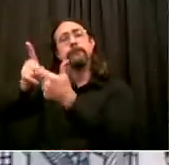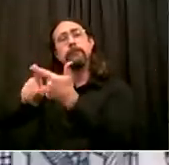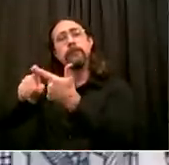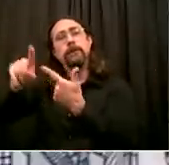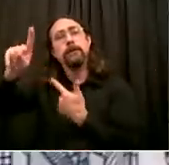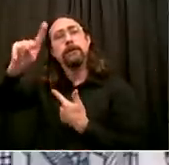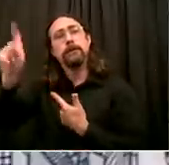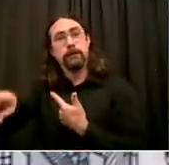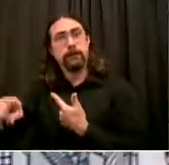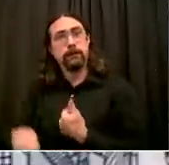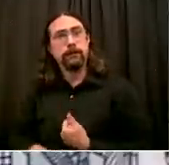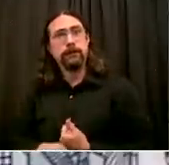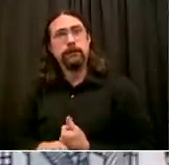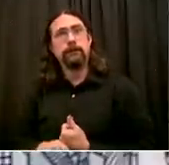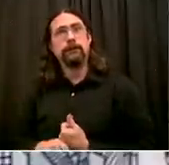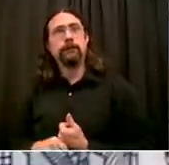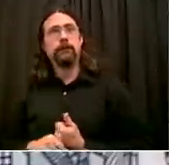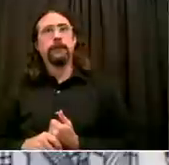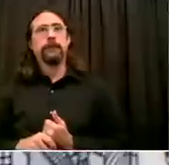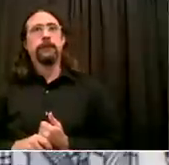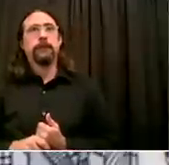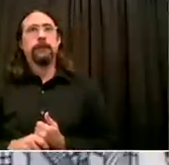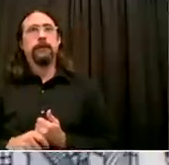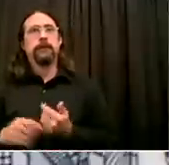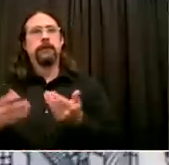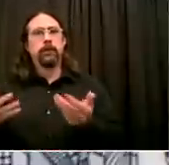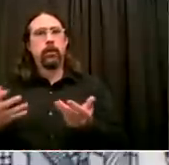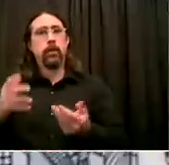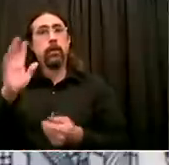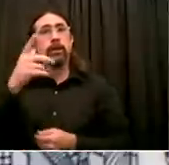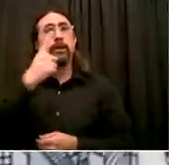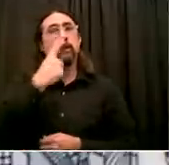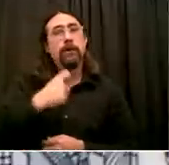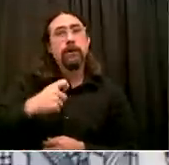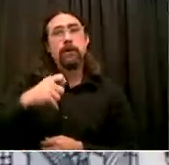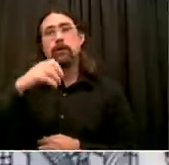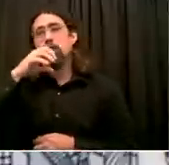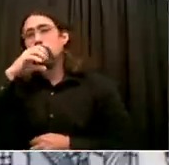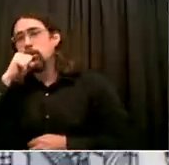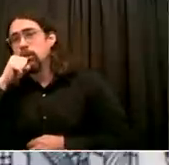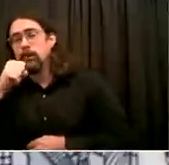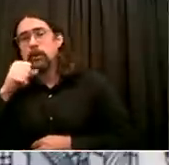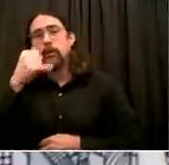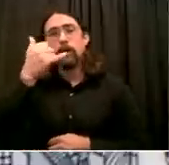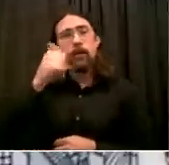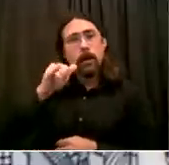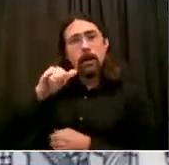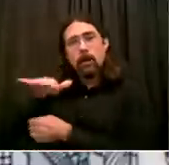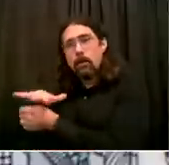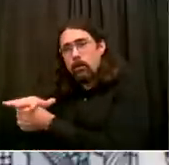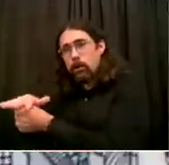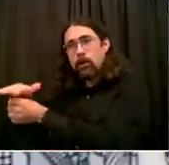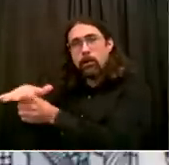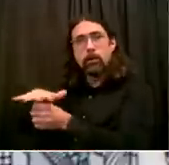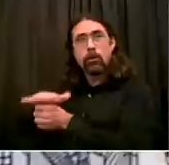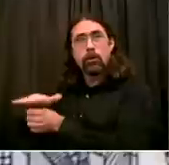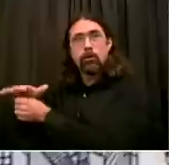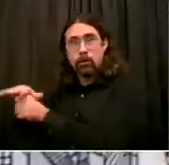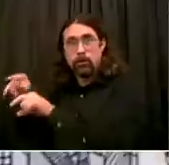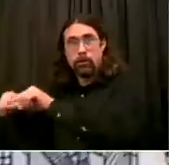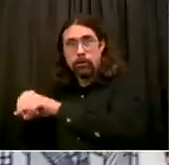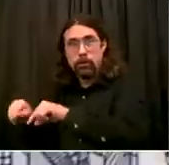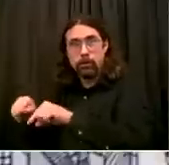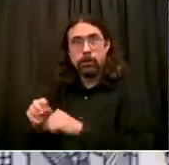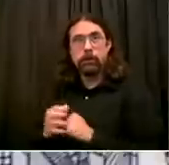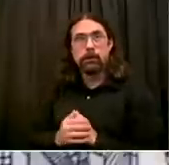microclusters, as the governor talked about it yesterday, that might prove to be the biggest obstacle. Look, Andrew, we are